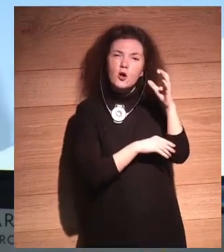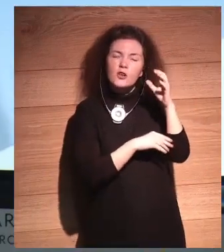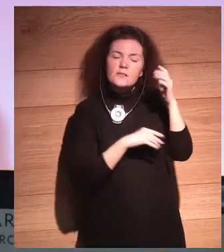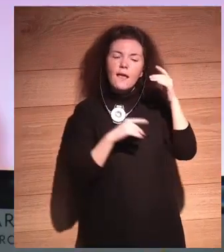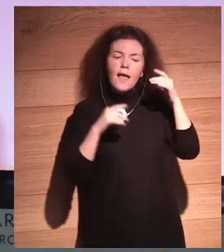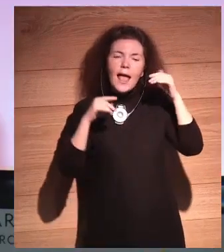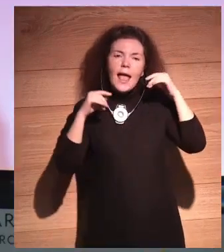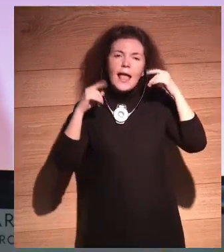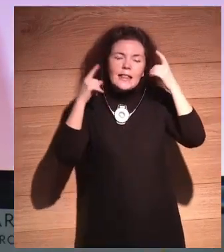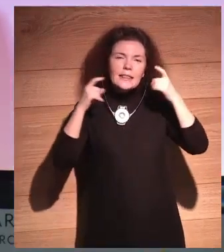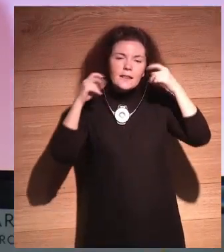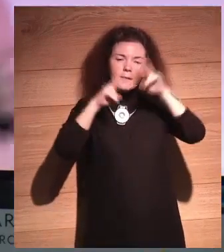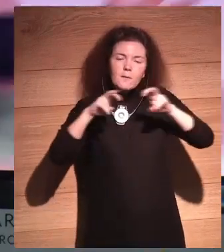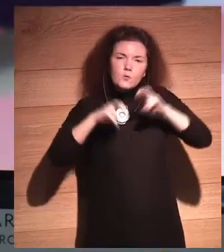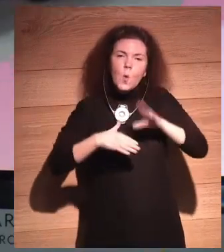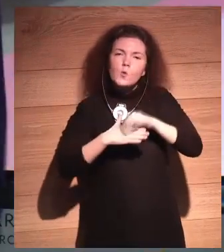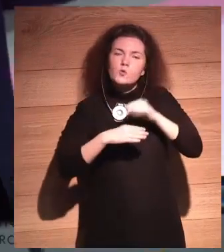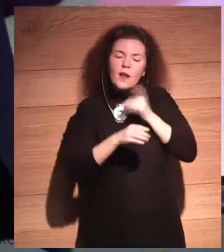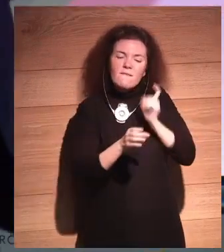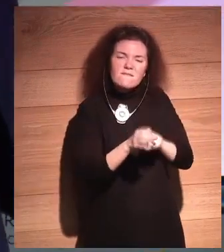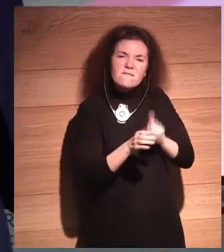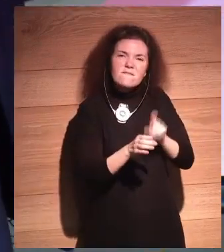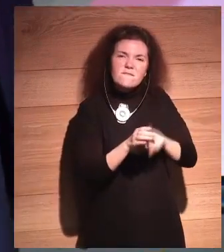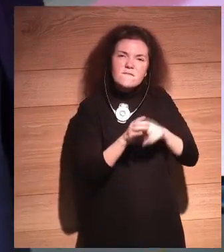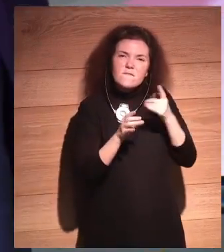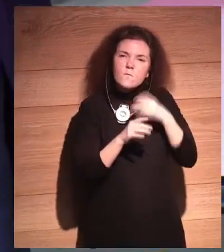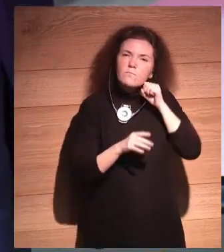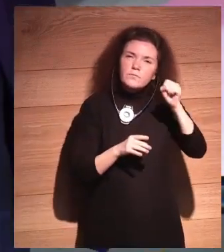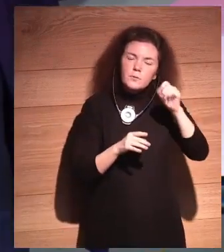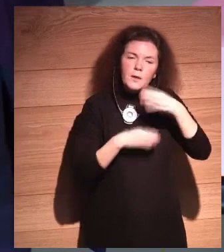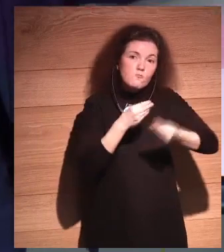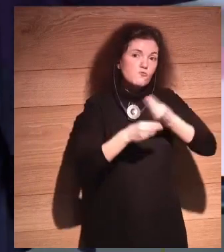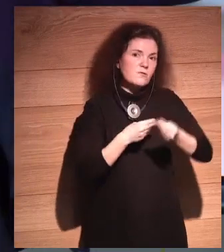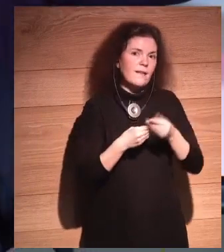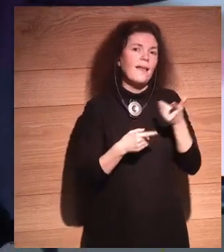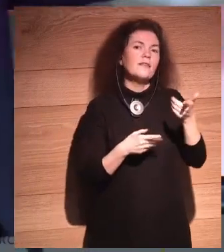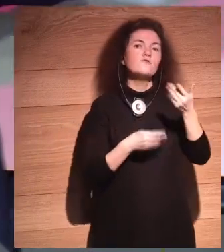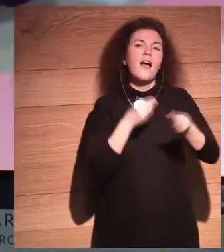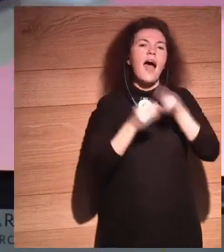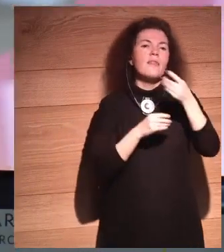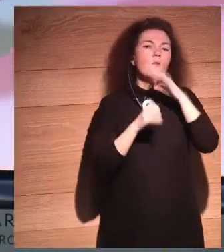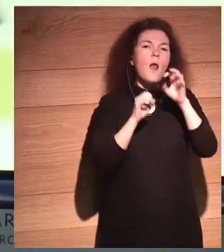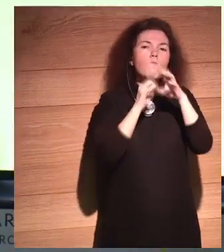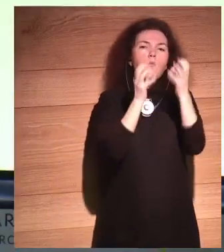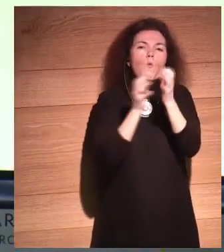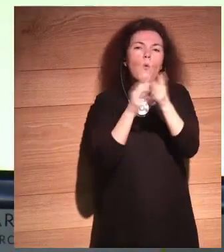Like cigarettes companies used to do. They create filter bubbles that make trillions for them but kill every other medium.